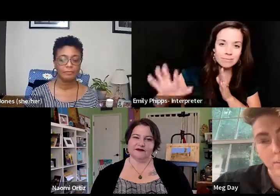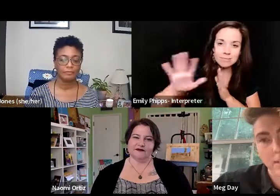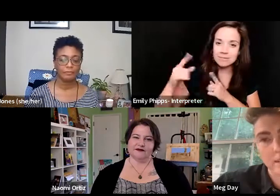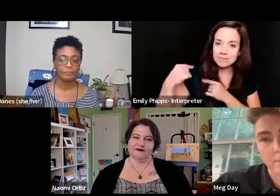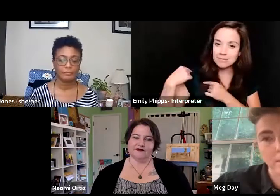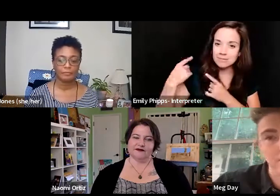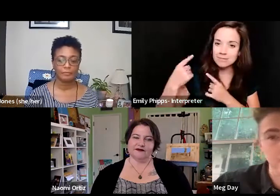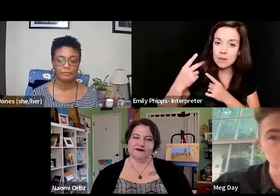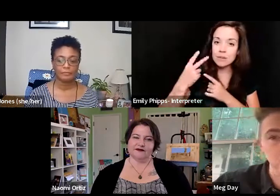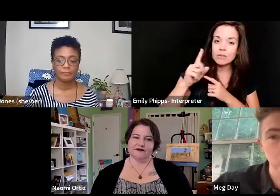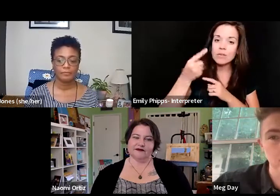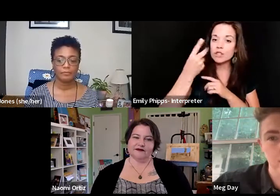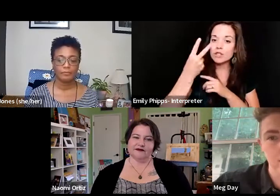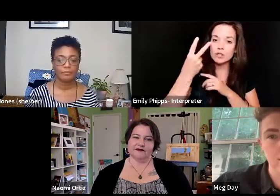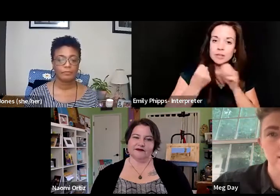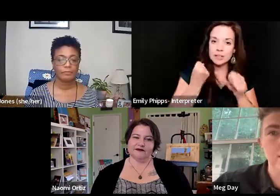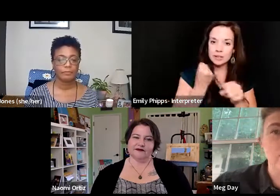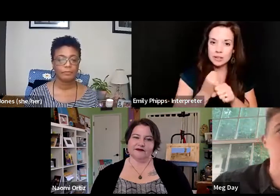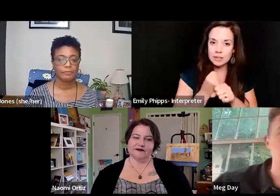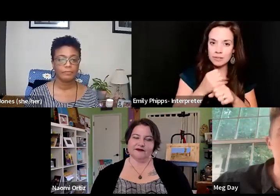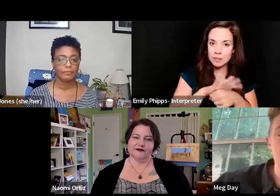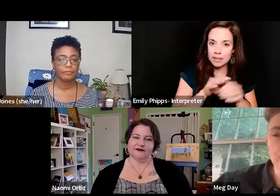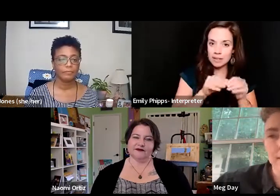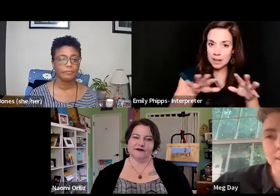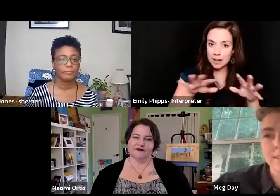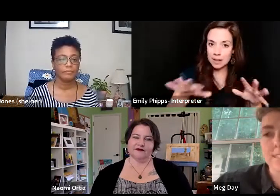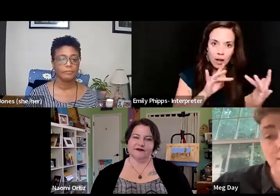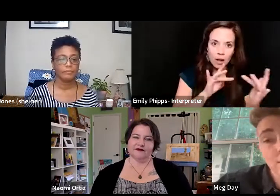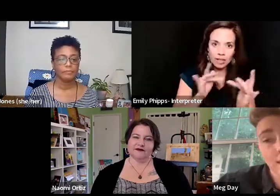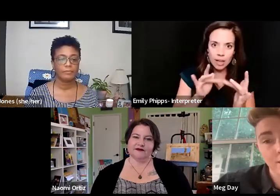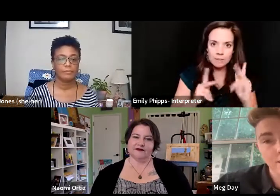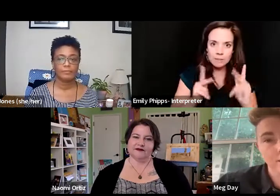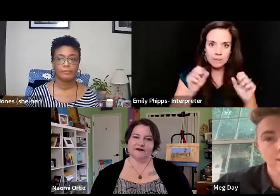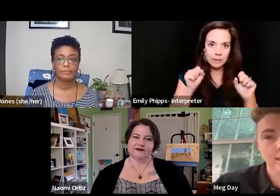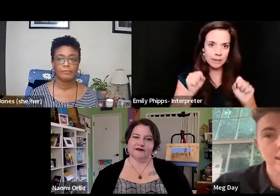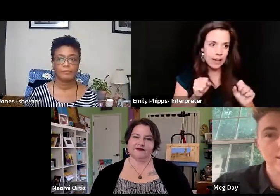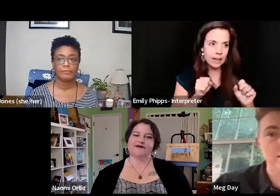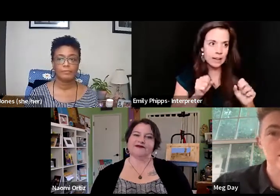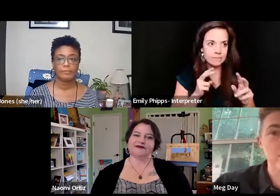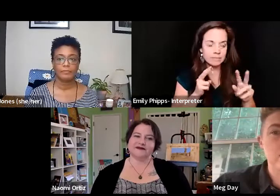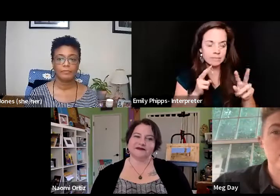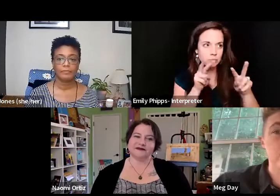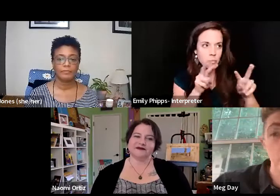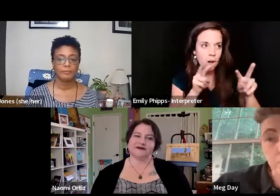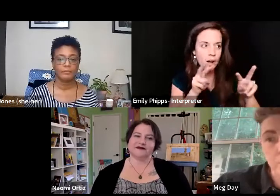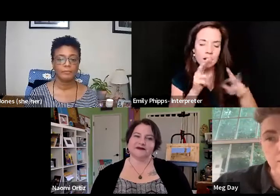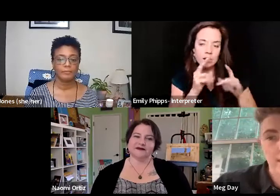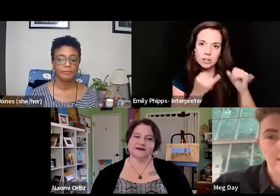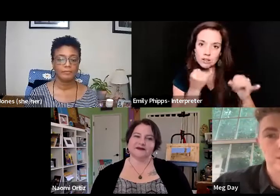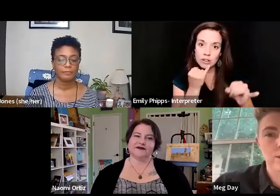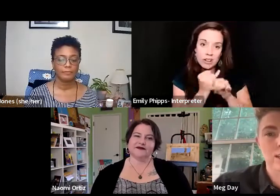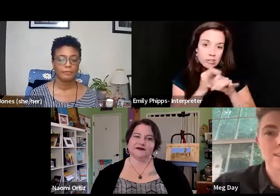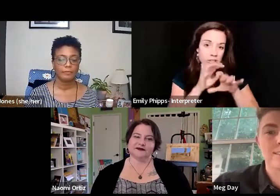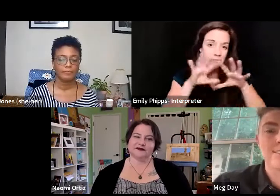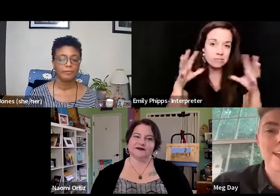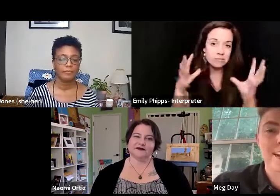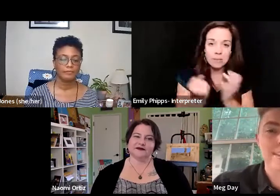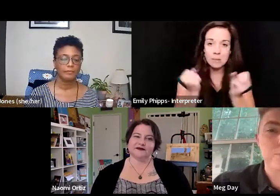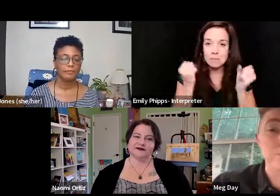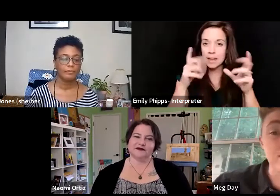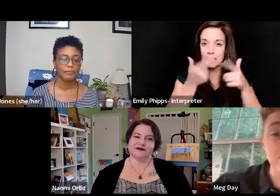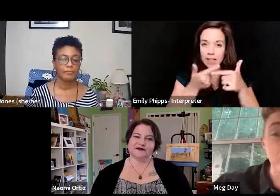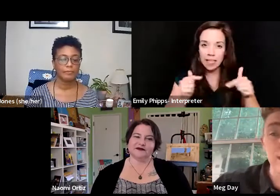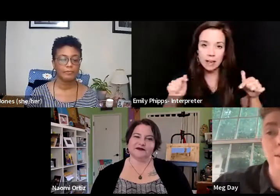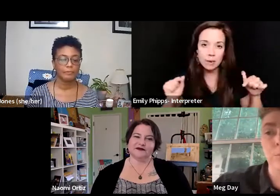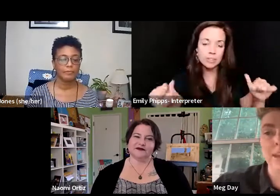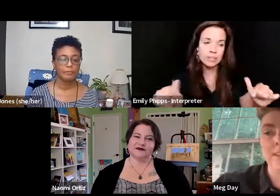years of the pandemic, because we were online and folks could attend things internationally and in multiple languages and